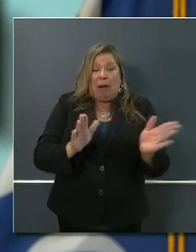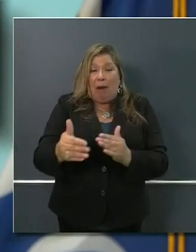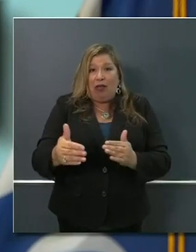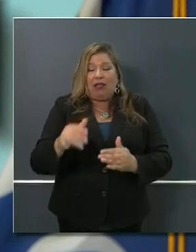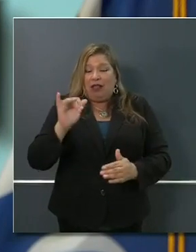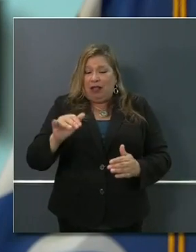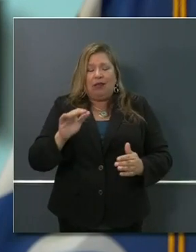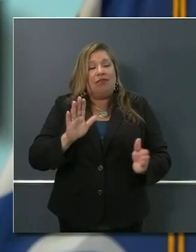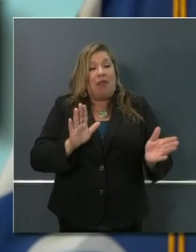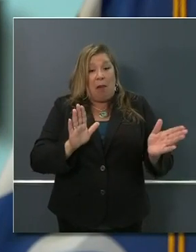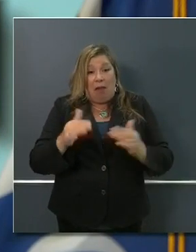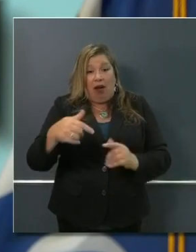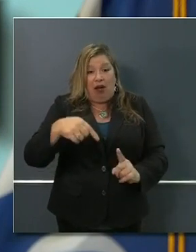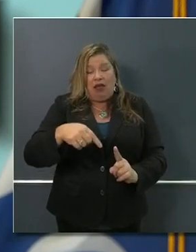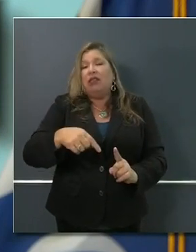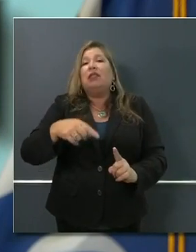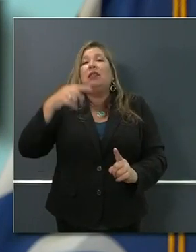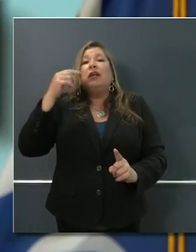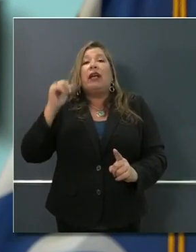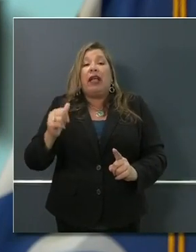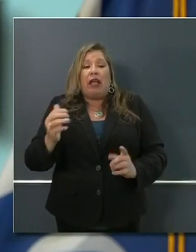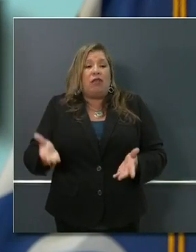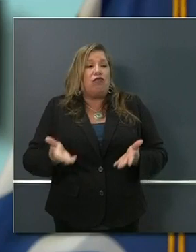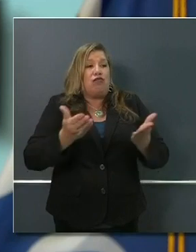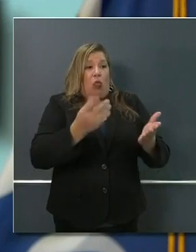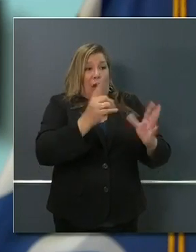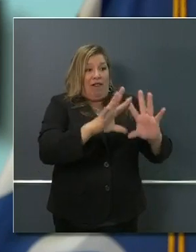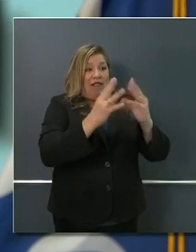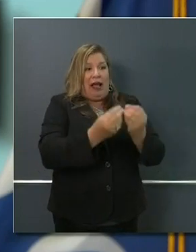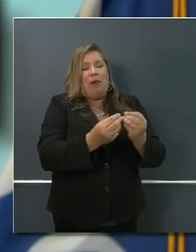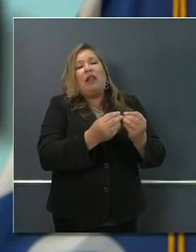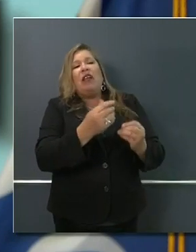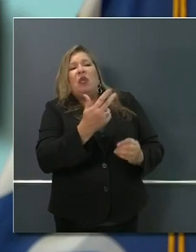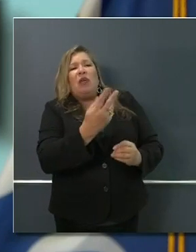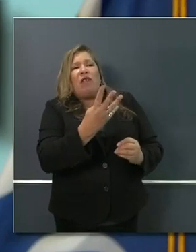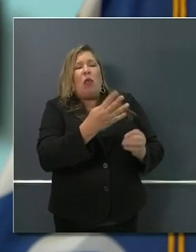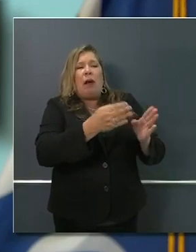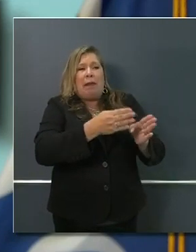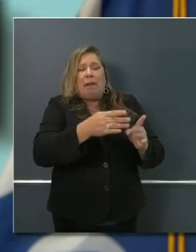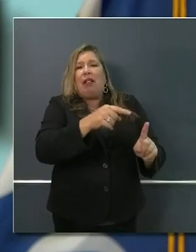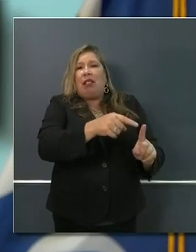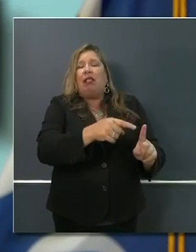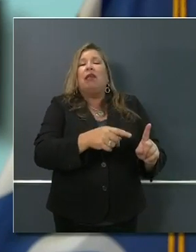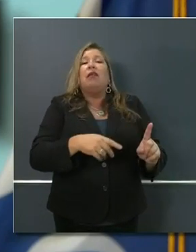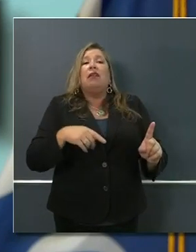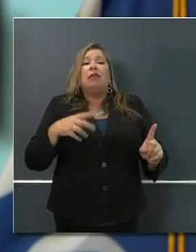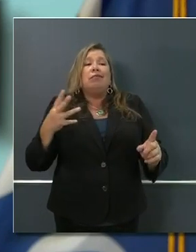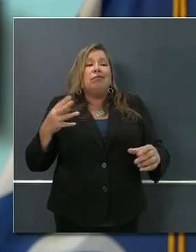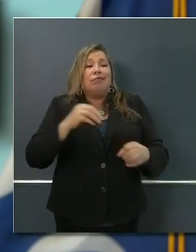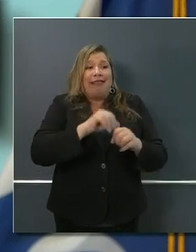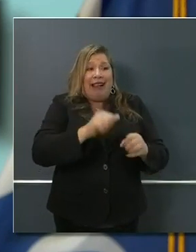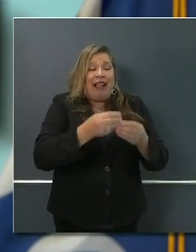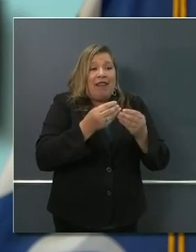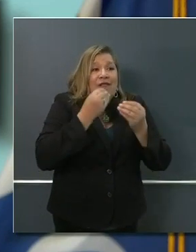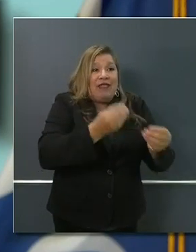to four days of food. So it's not just canned items. It's, all of these other perishable items that